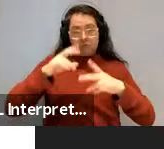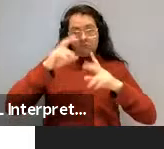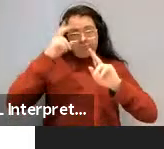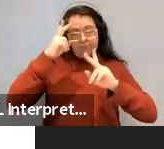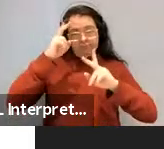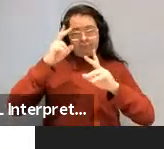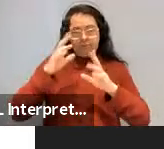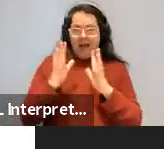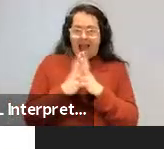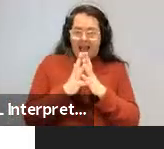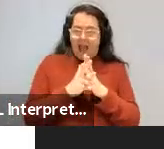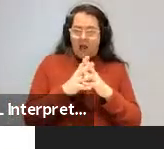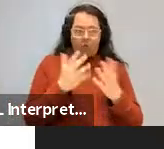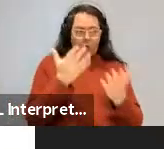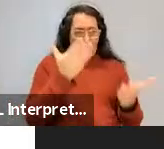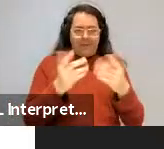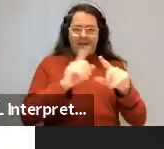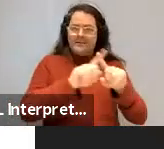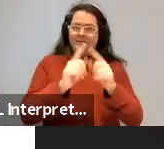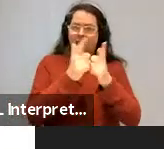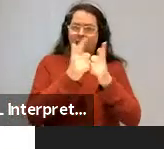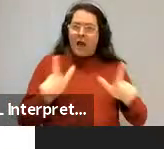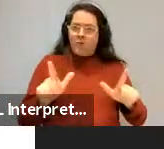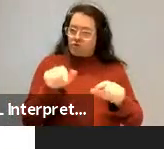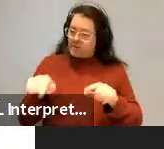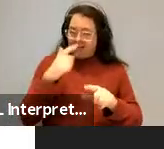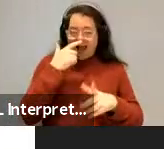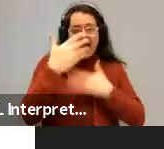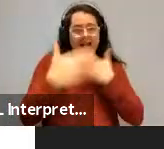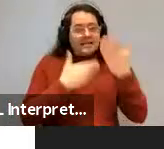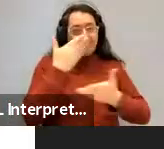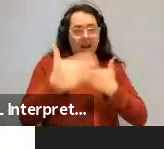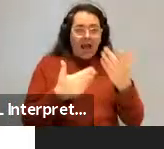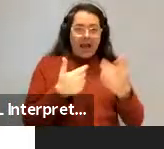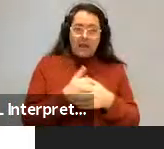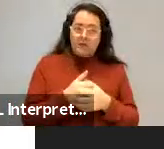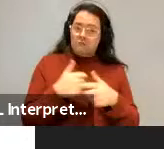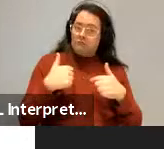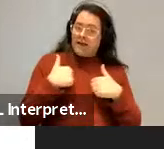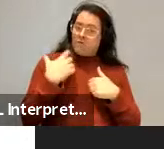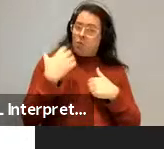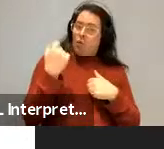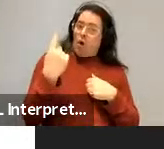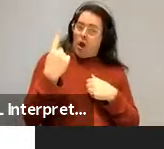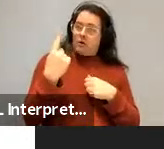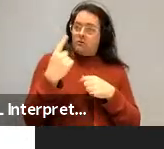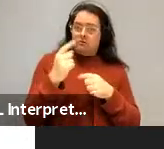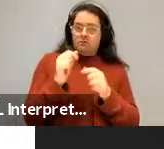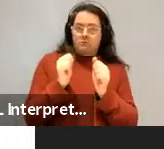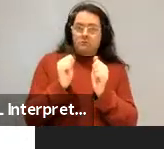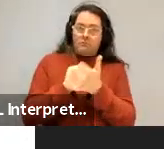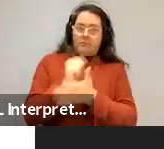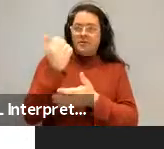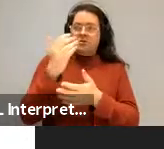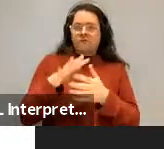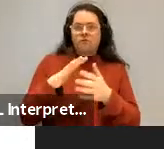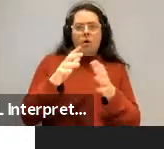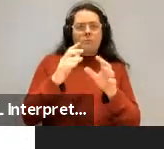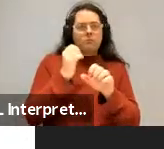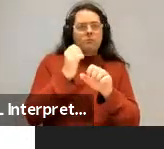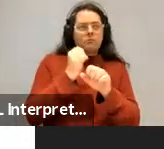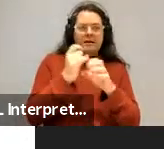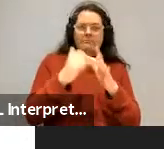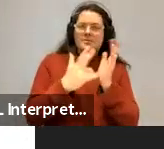and cross-linguistic typology. I actually have a cited, pretty highly cited paper from 1994 with Ken Wexler called triggers